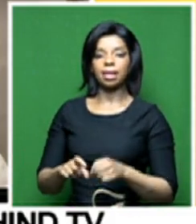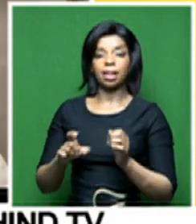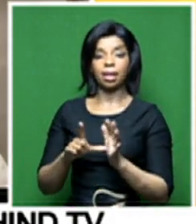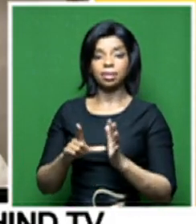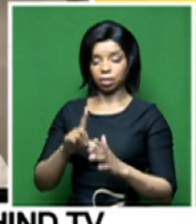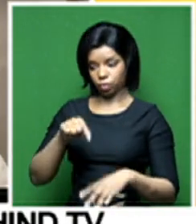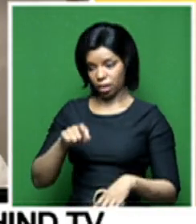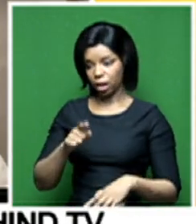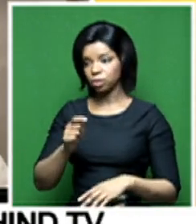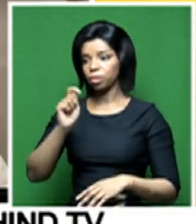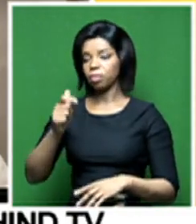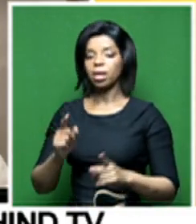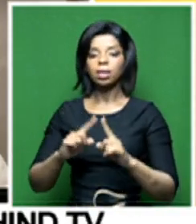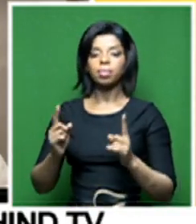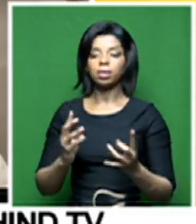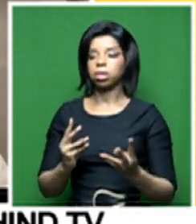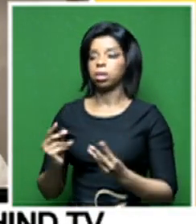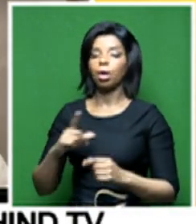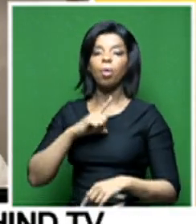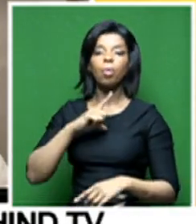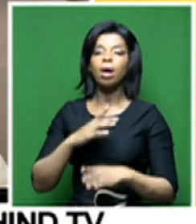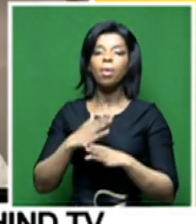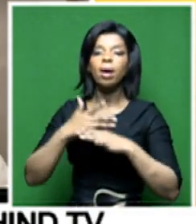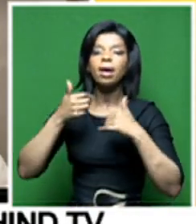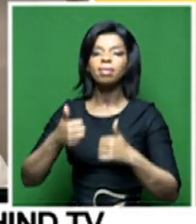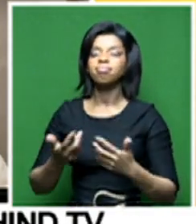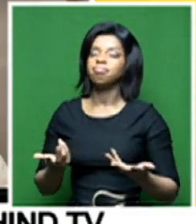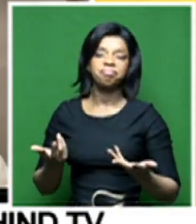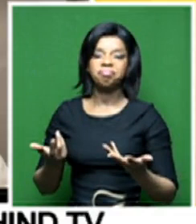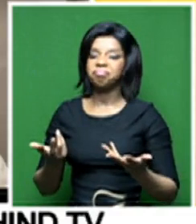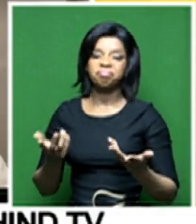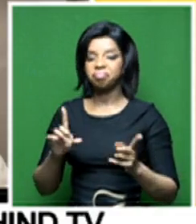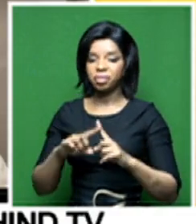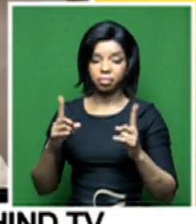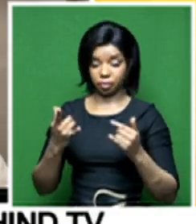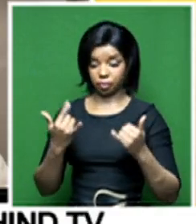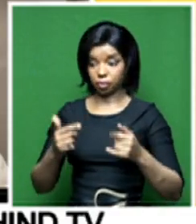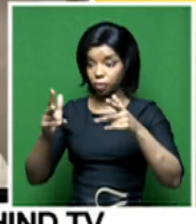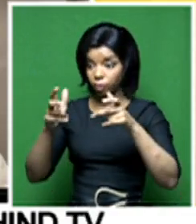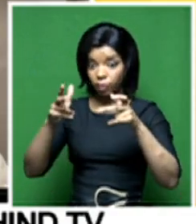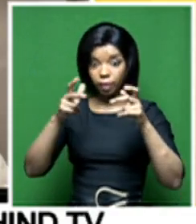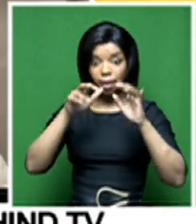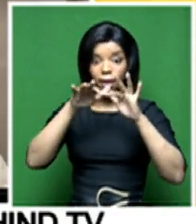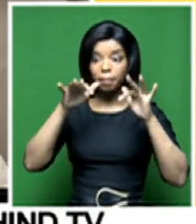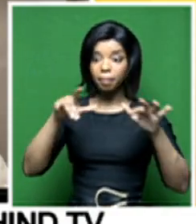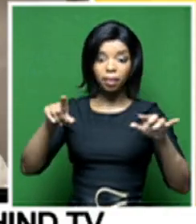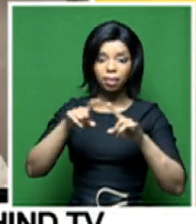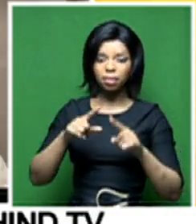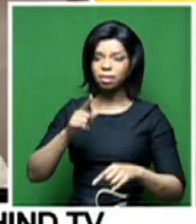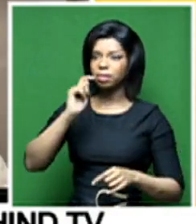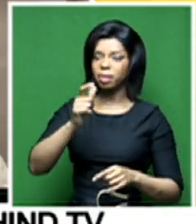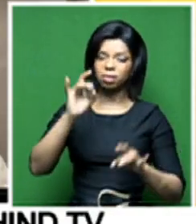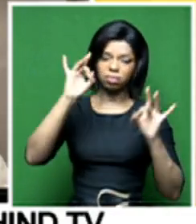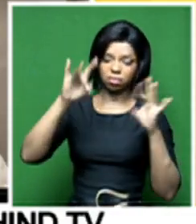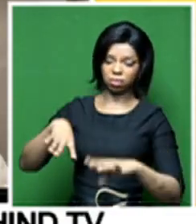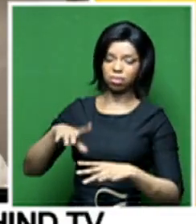wayside and they just don't work. And from what we're seeing in terms of the public, not really stepping forward to pay their TV license,